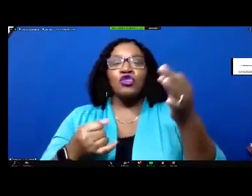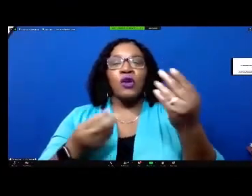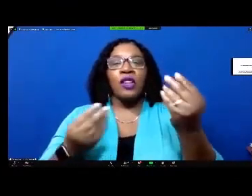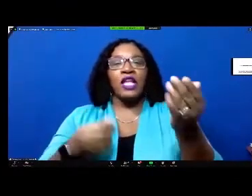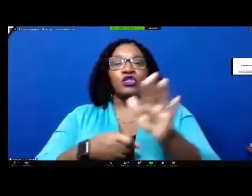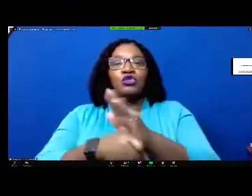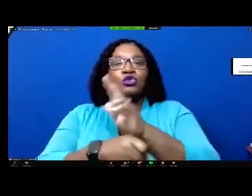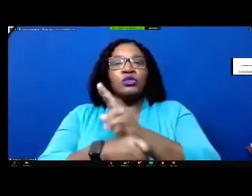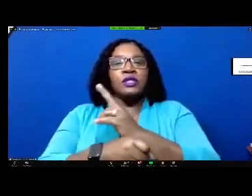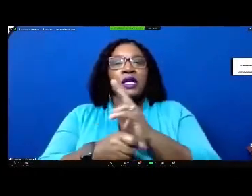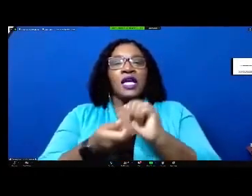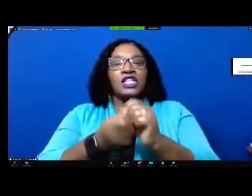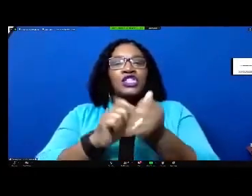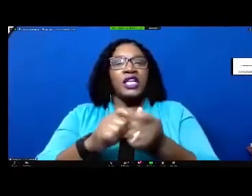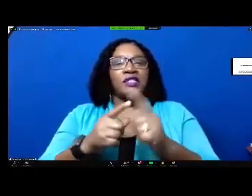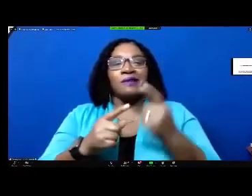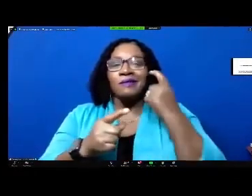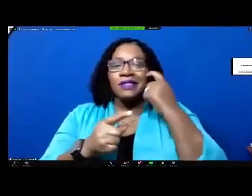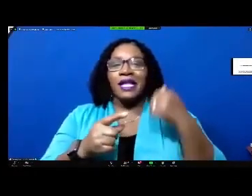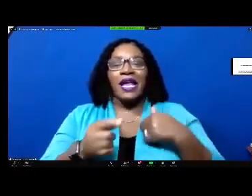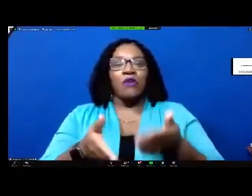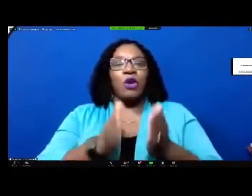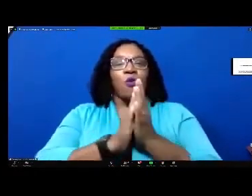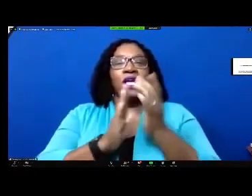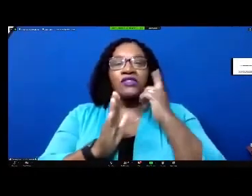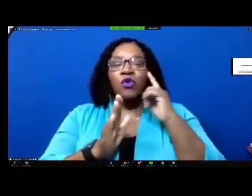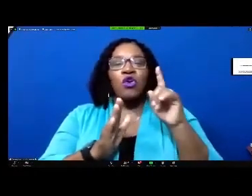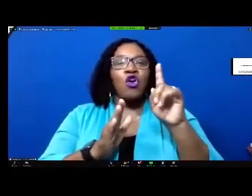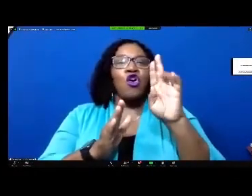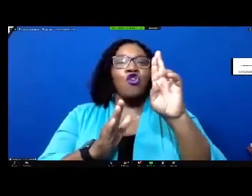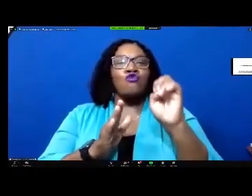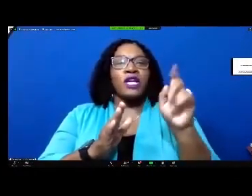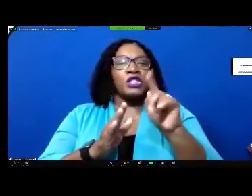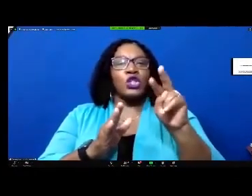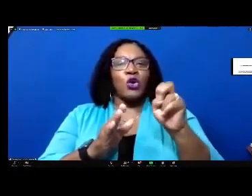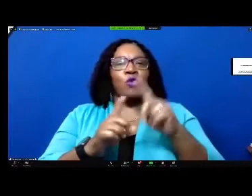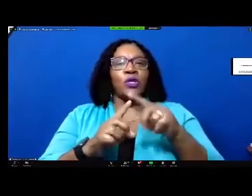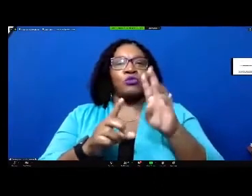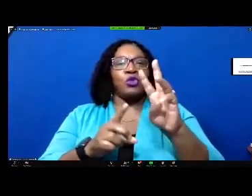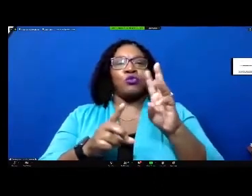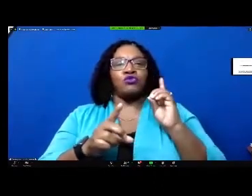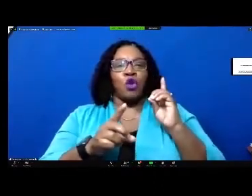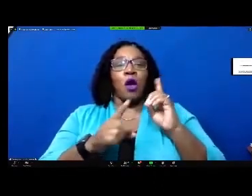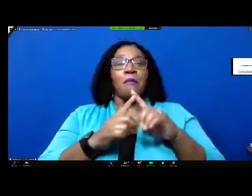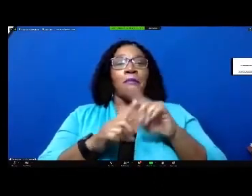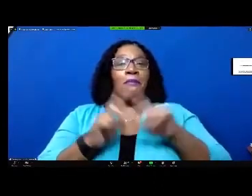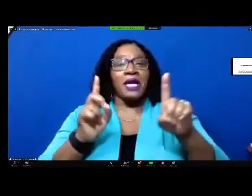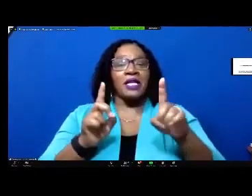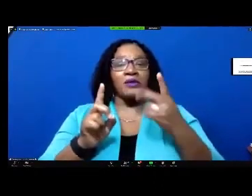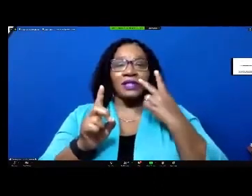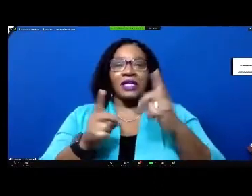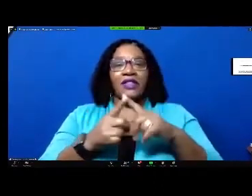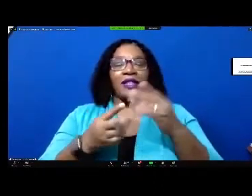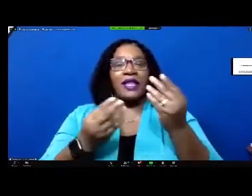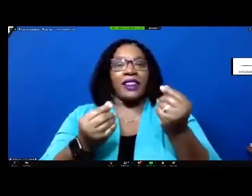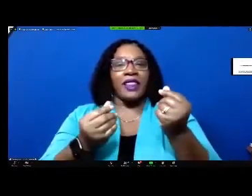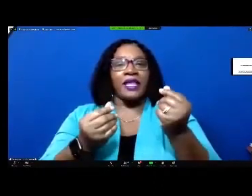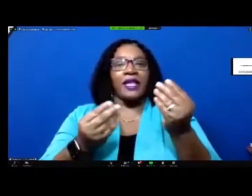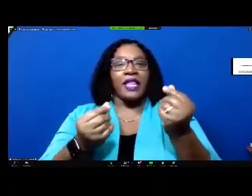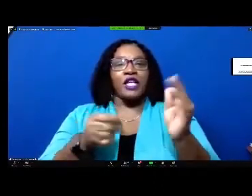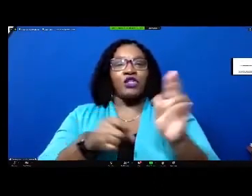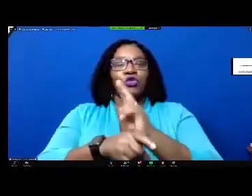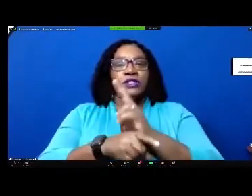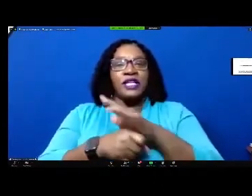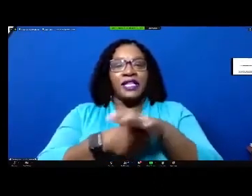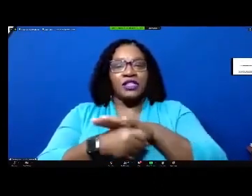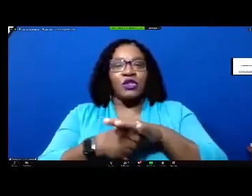amendment um we recently had a request for rezoning which was withdrawn but it showed that the land use at this location